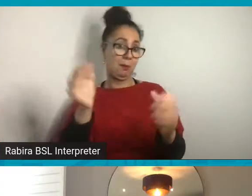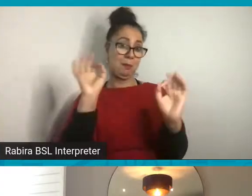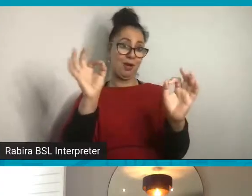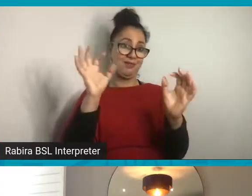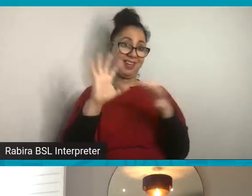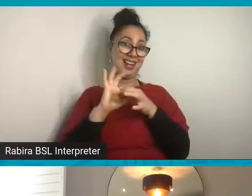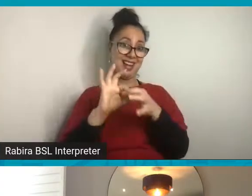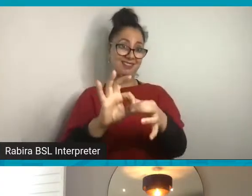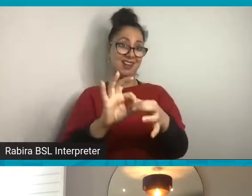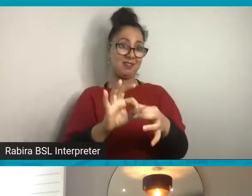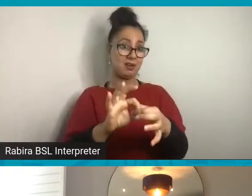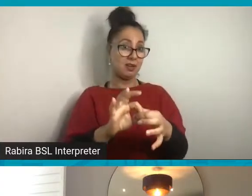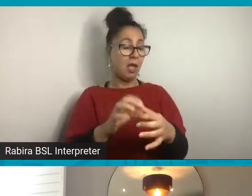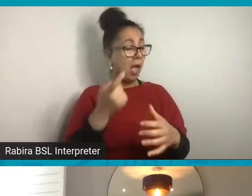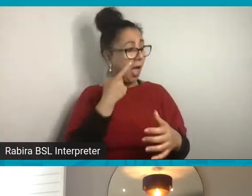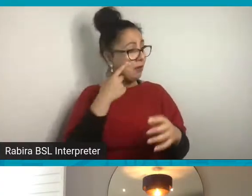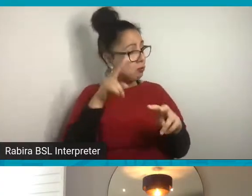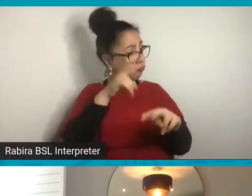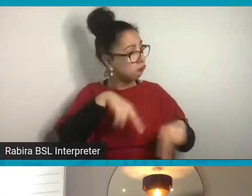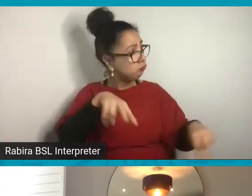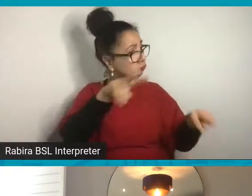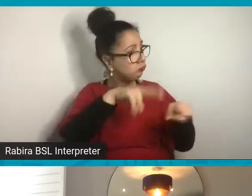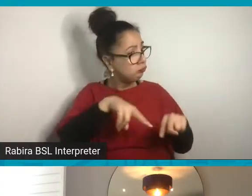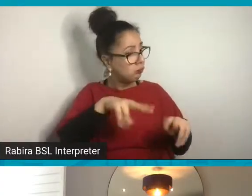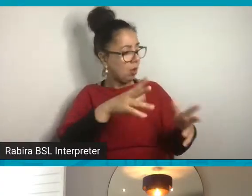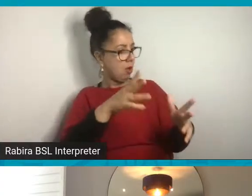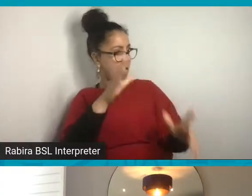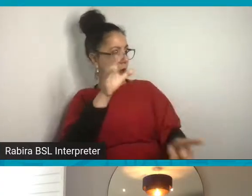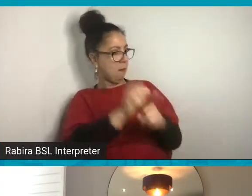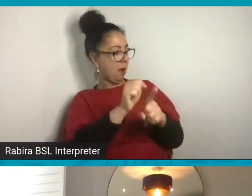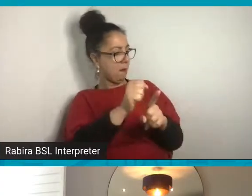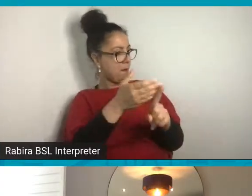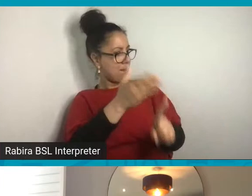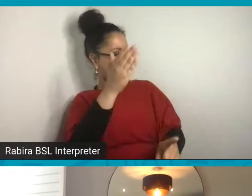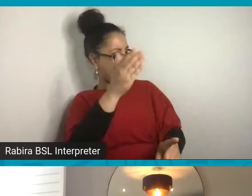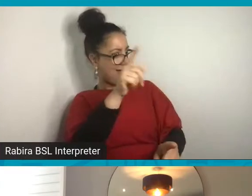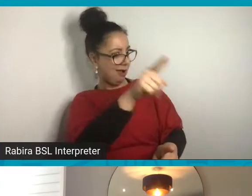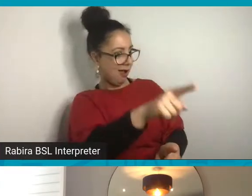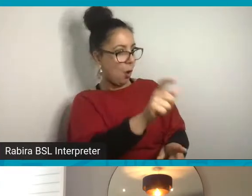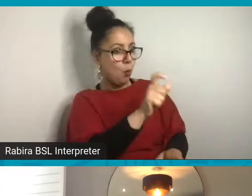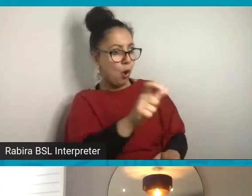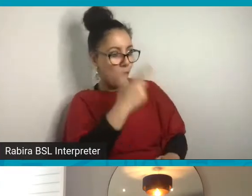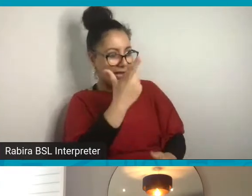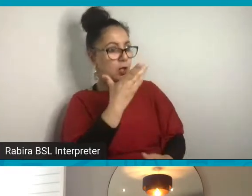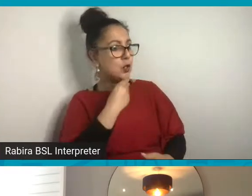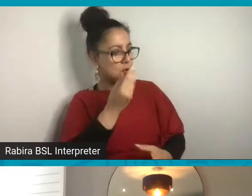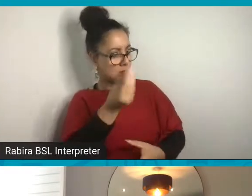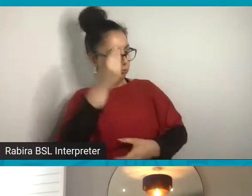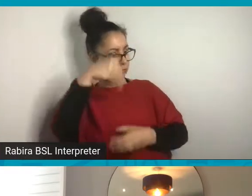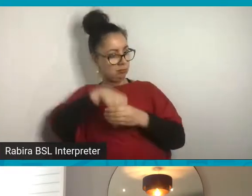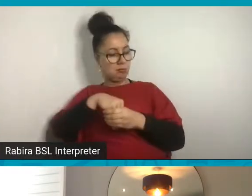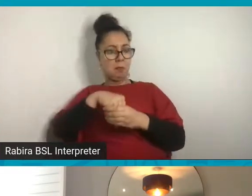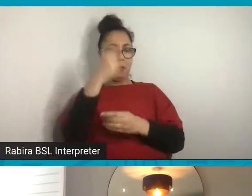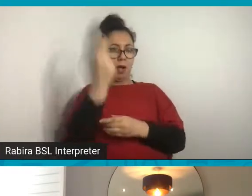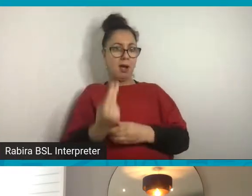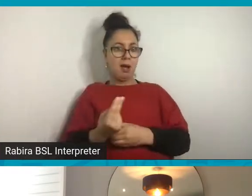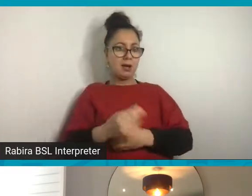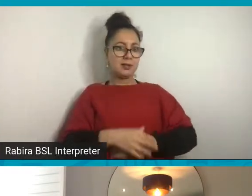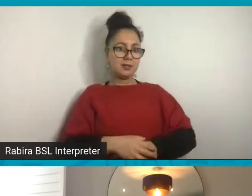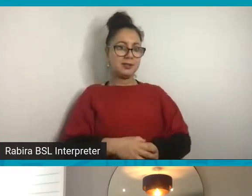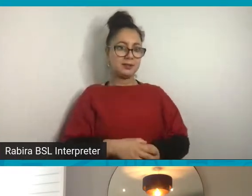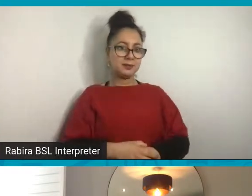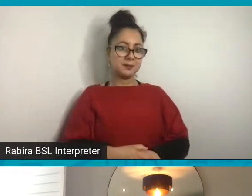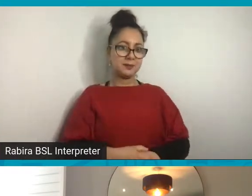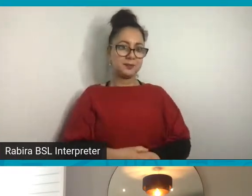newspapers lying around, you might see in the words, oh, that's something I could use in my art. So I'm going to have